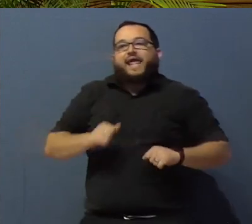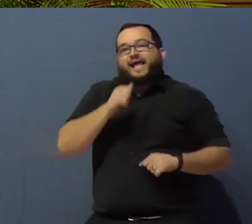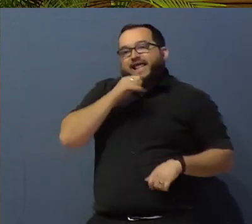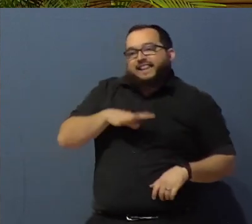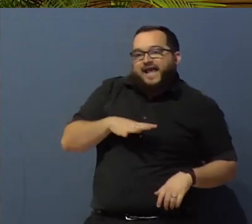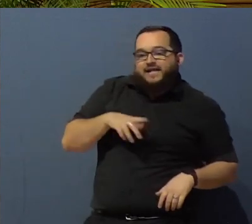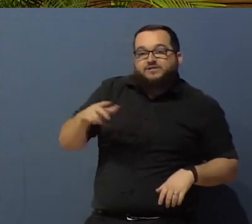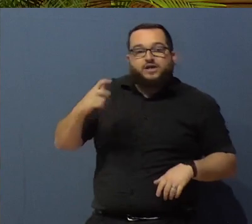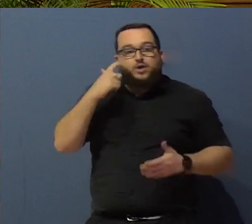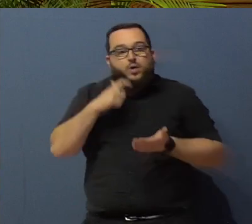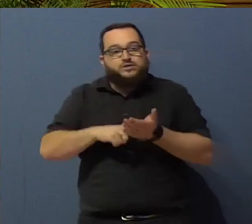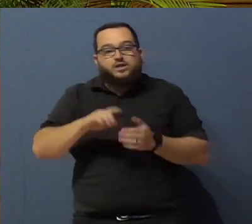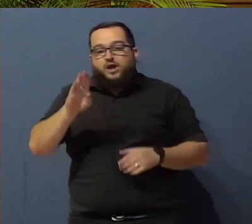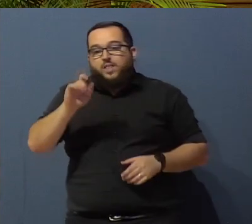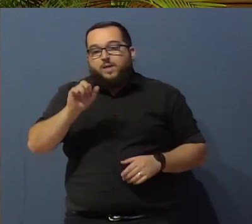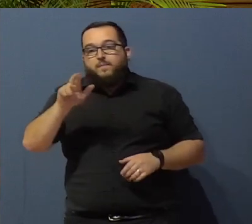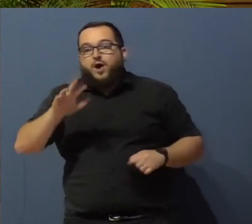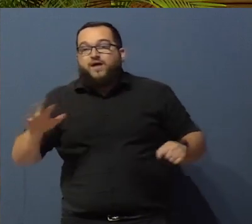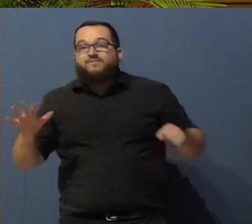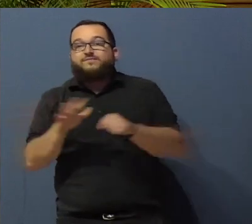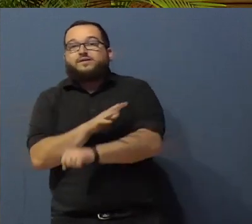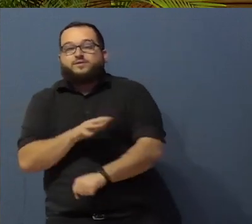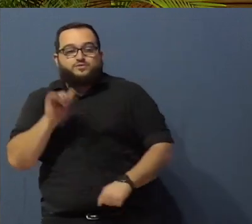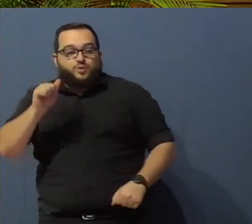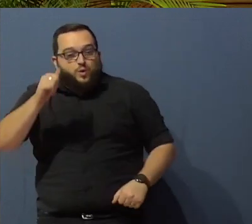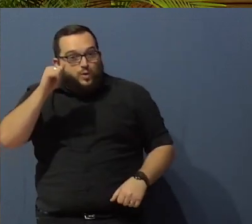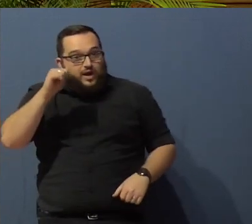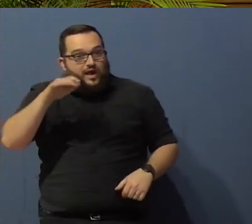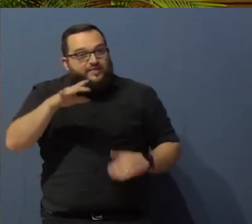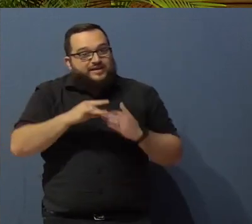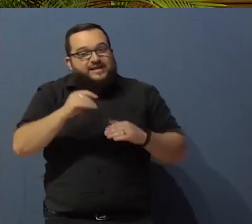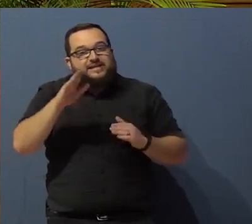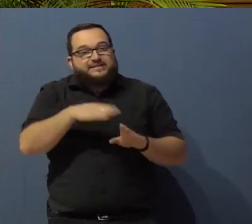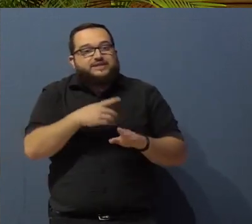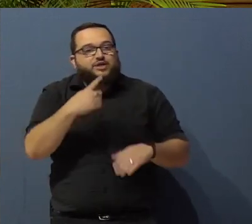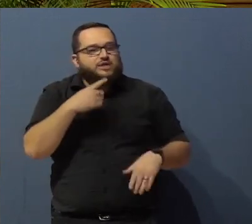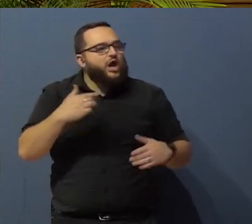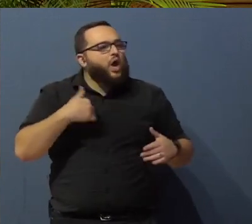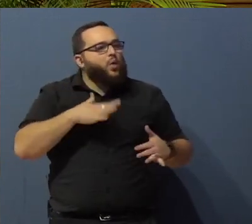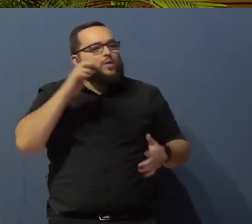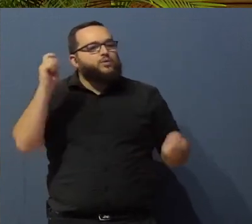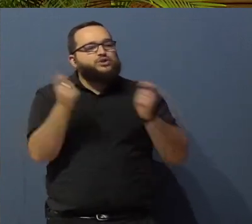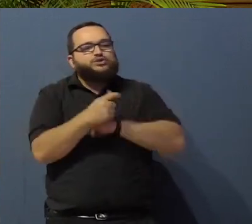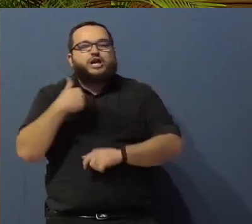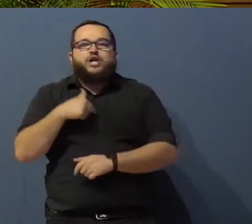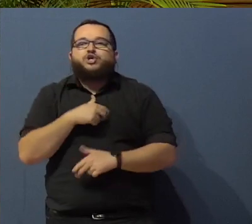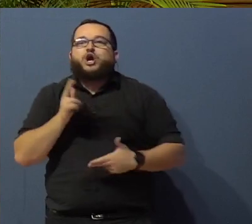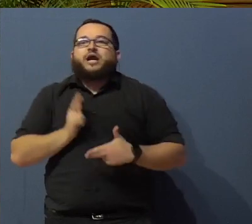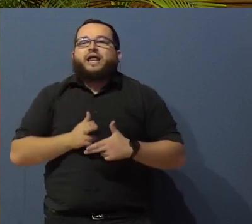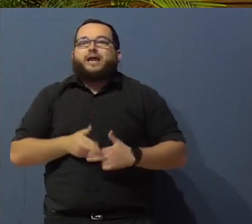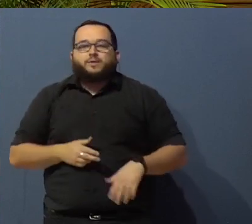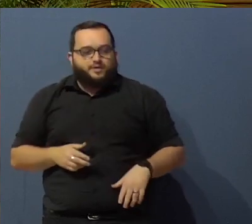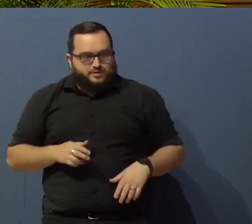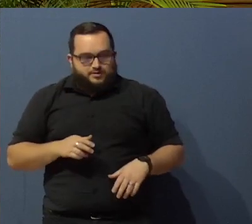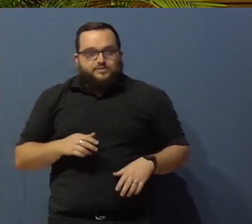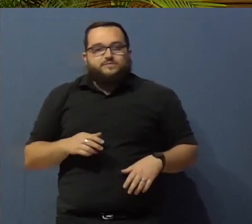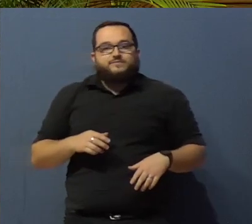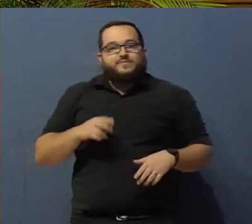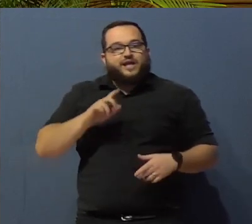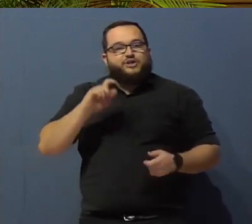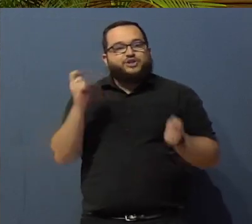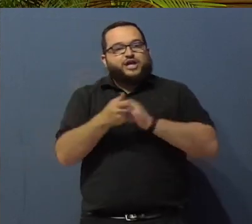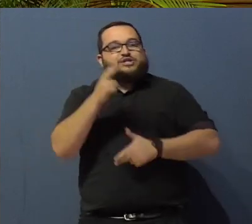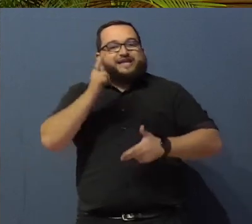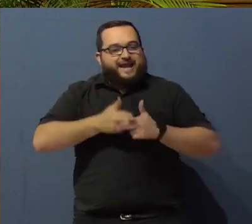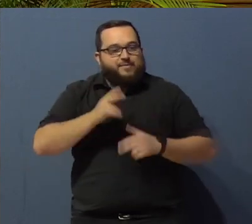notice the bars are filled. So what do they do? The lead singer says, we're going to change our name. He changed his name to Bare